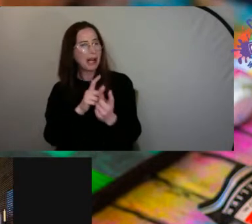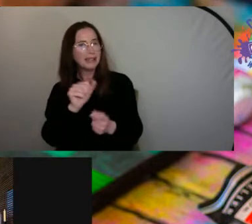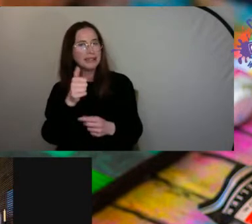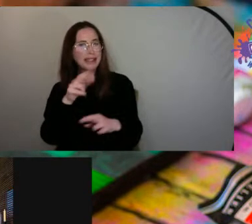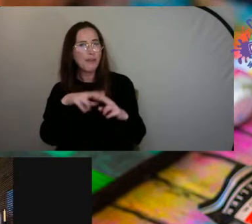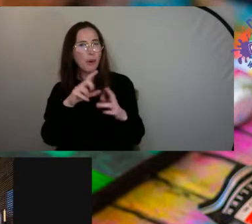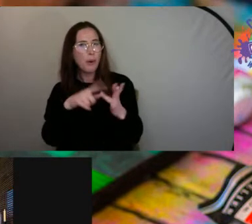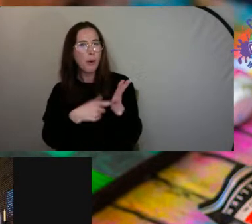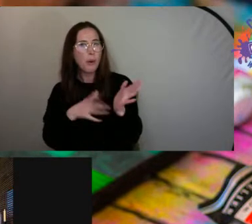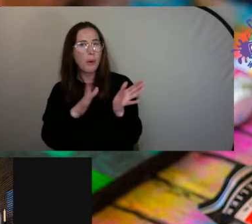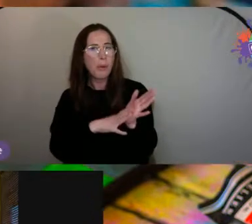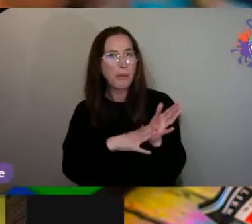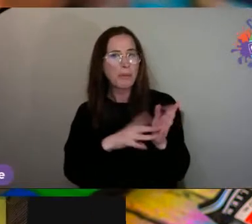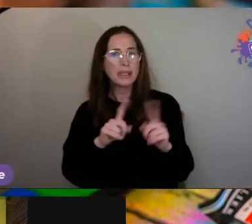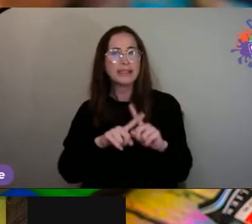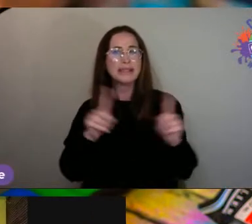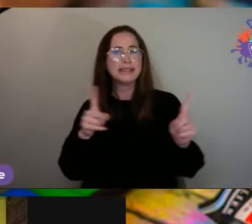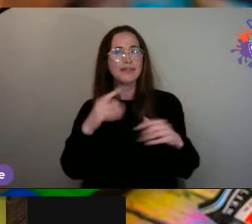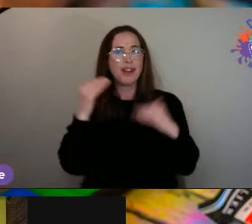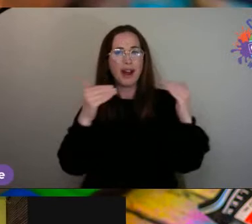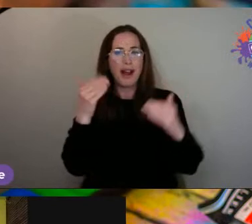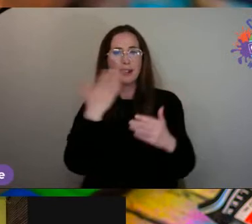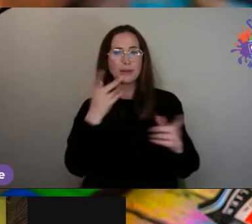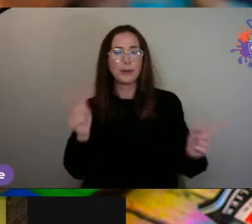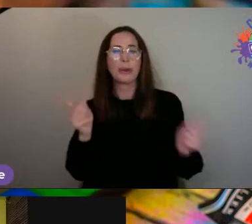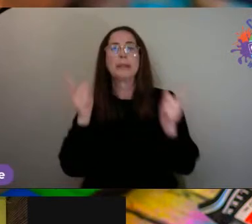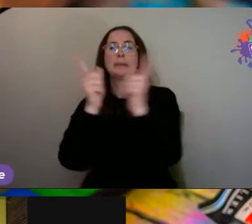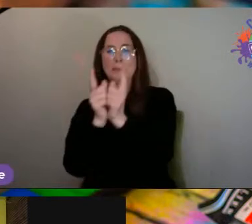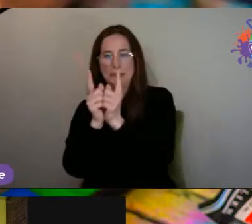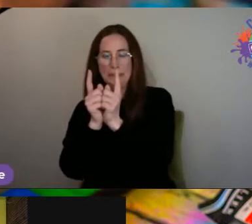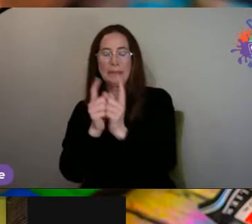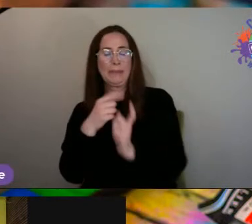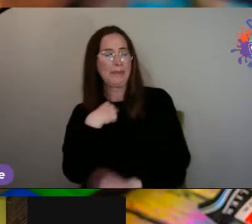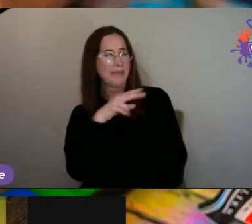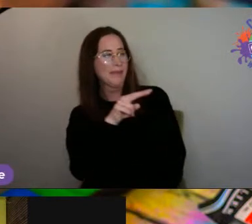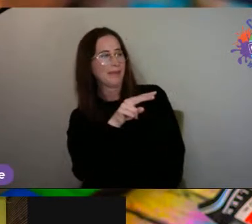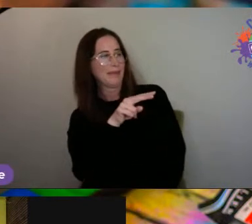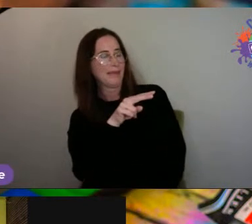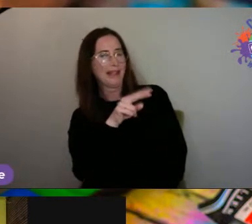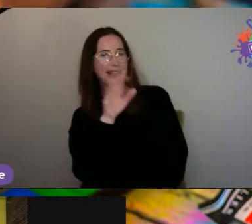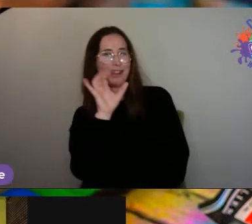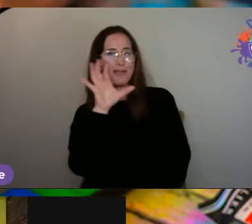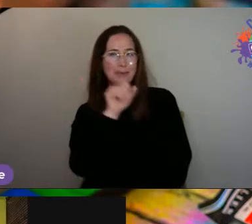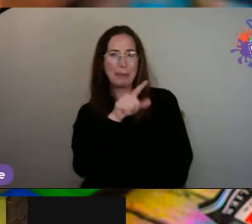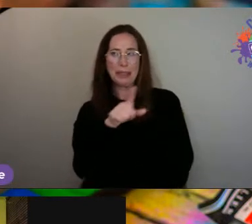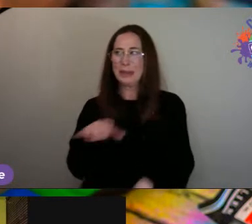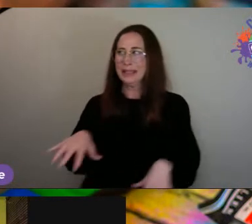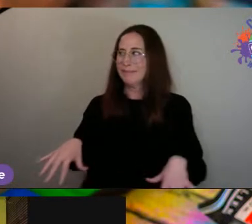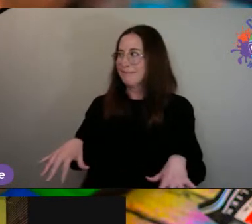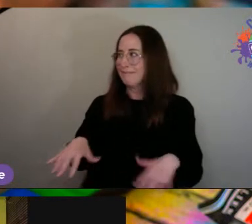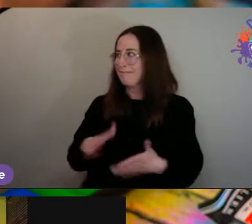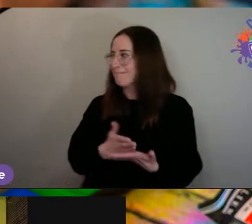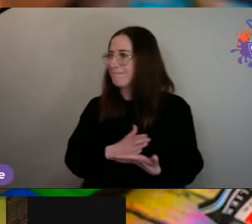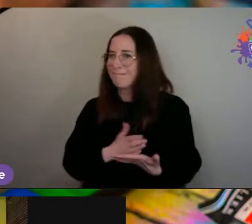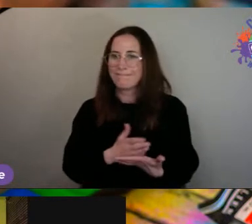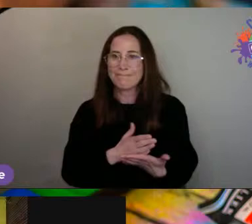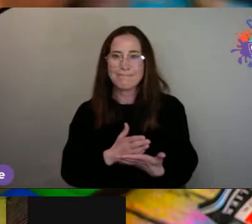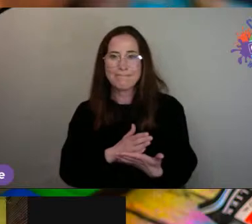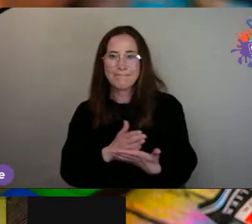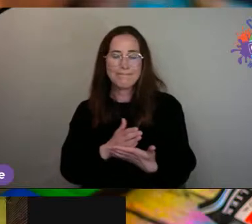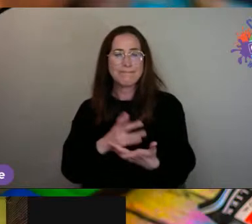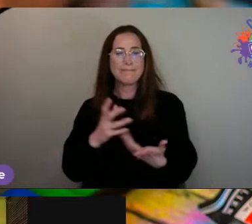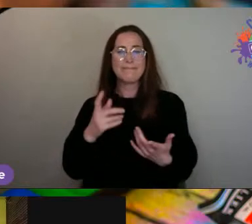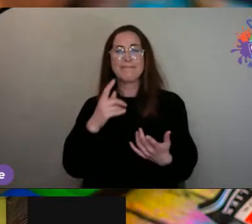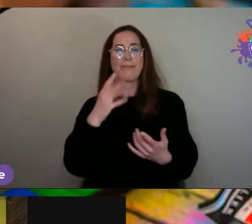form, didn't we? Yeah, You came from a different high school. And I just remember you kind of was just a little bit unsure about yourself. And, you know,